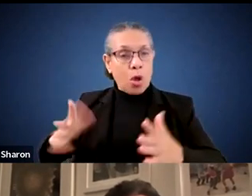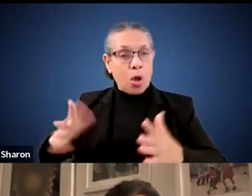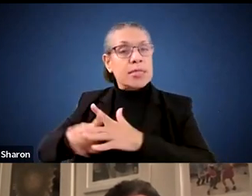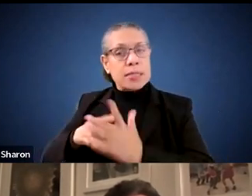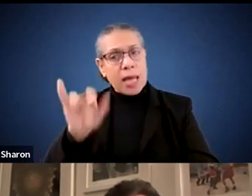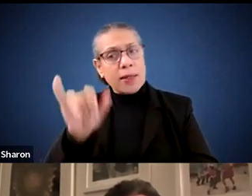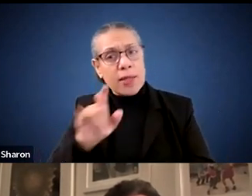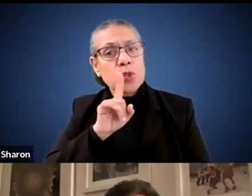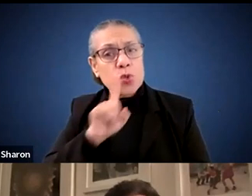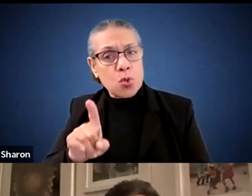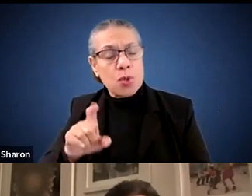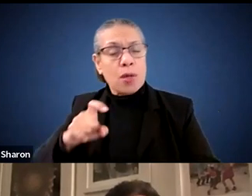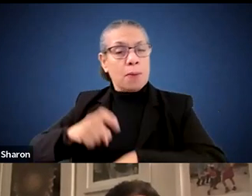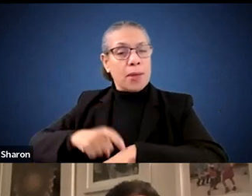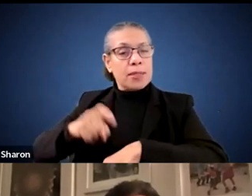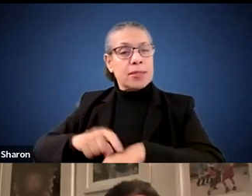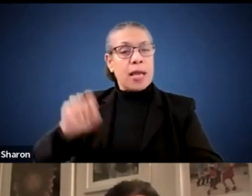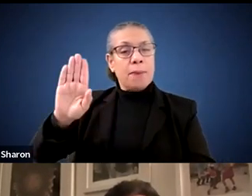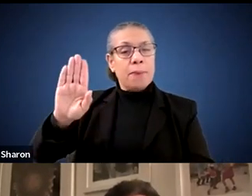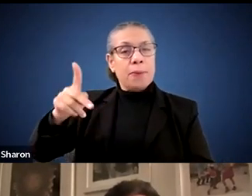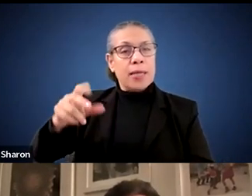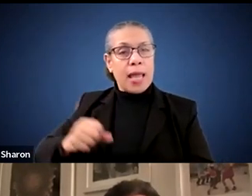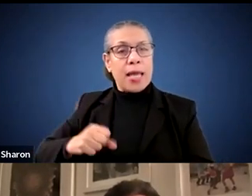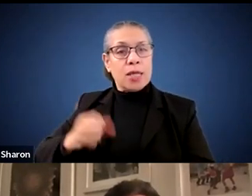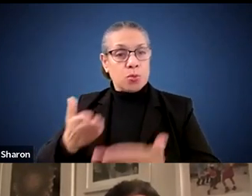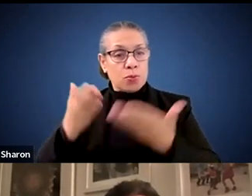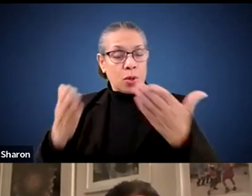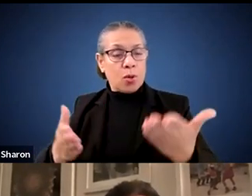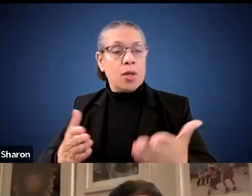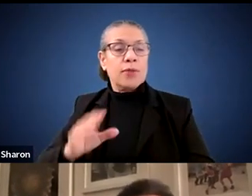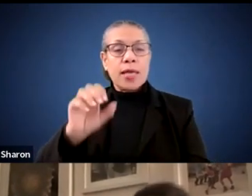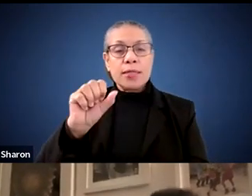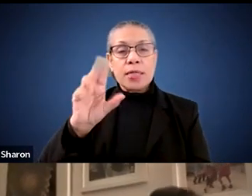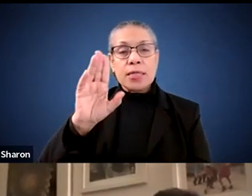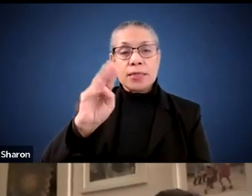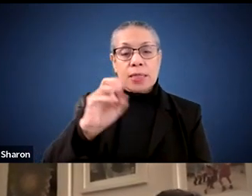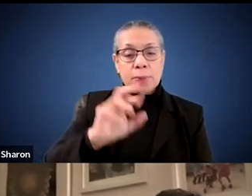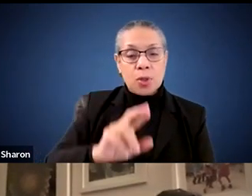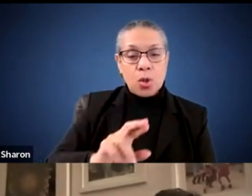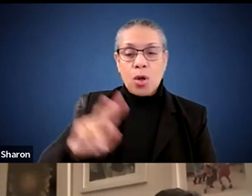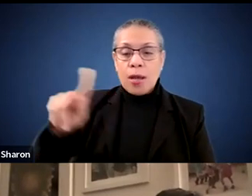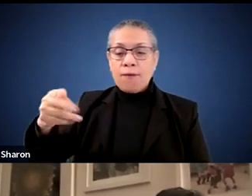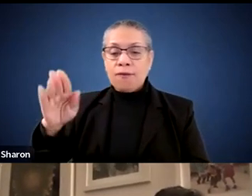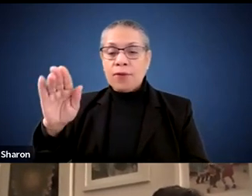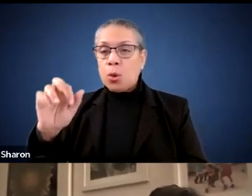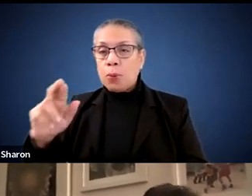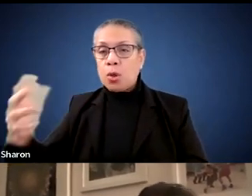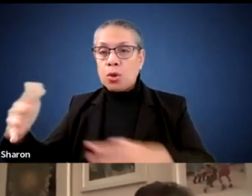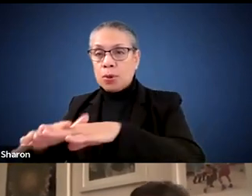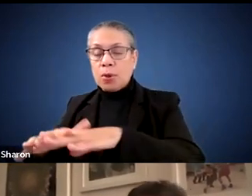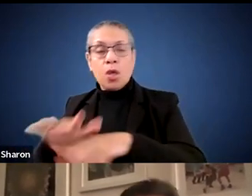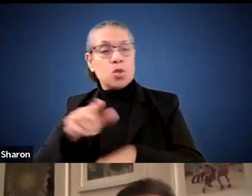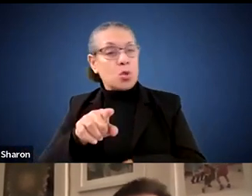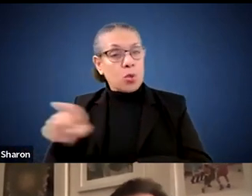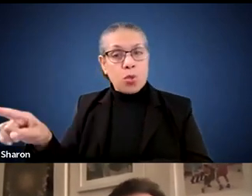by the time BPS proposed that the Sumner and Philbrick merge into the new facility, so these communities were